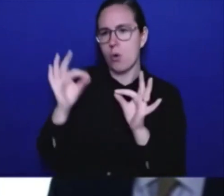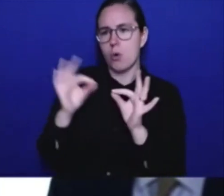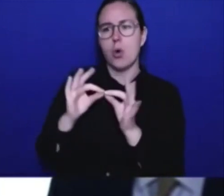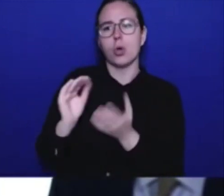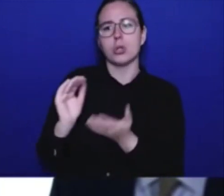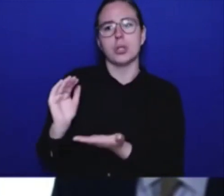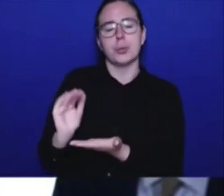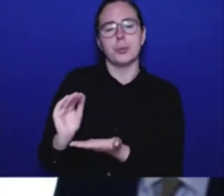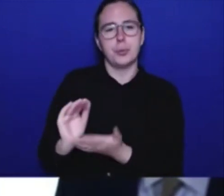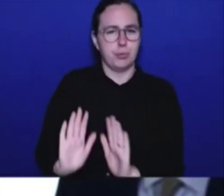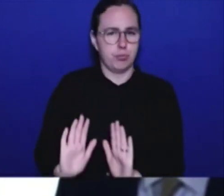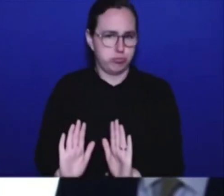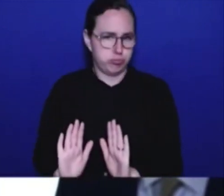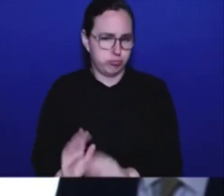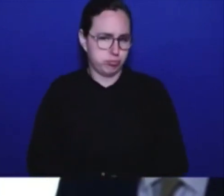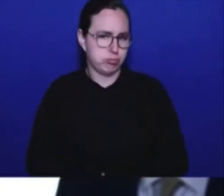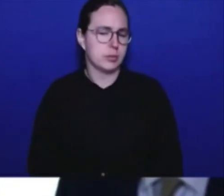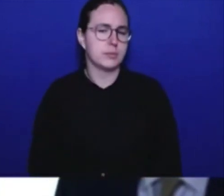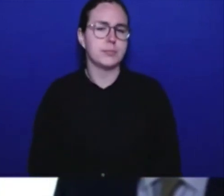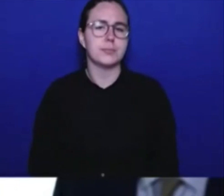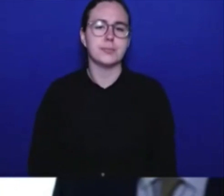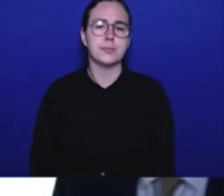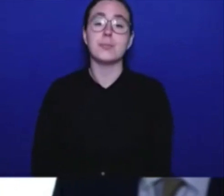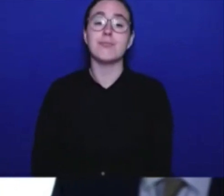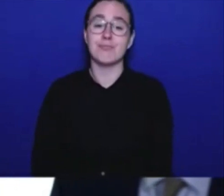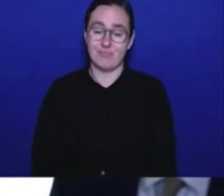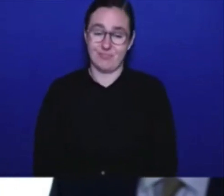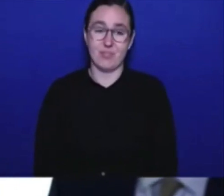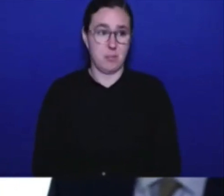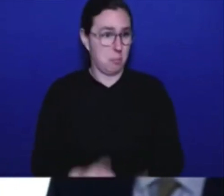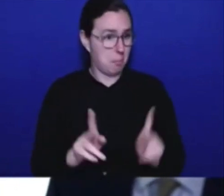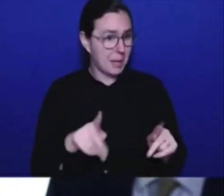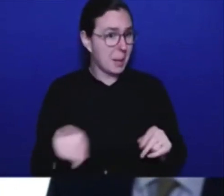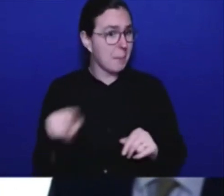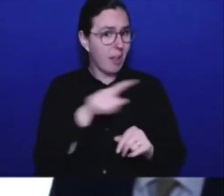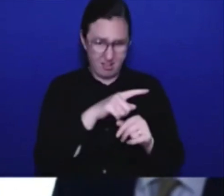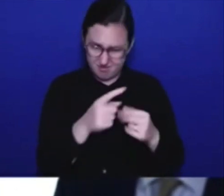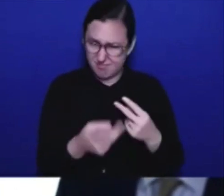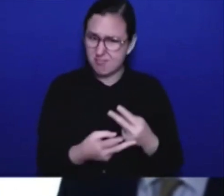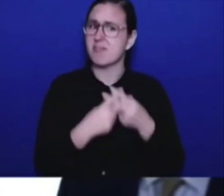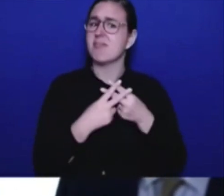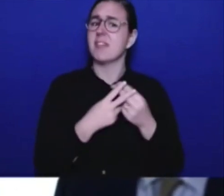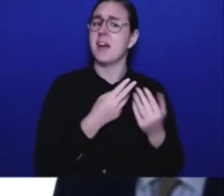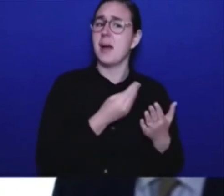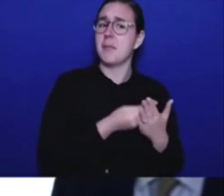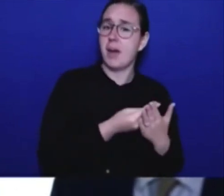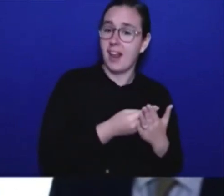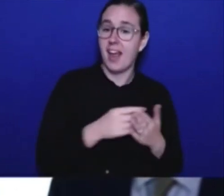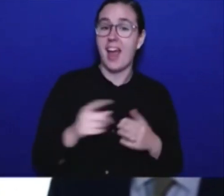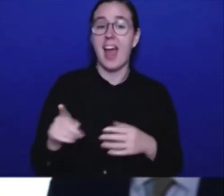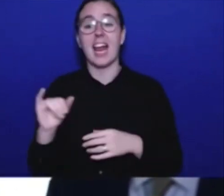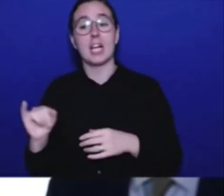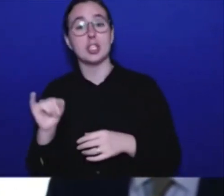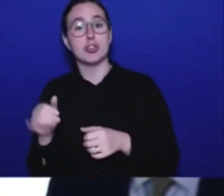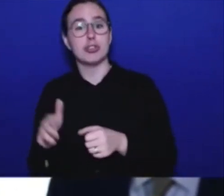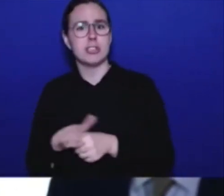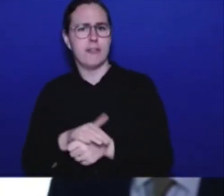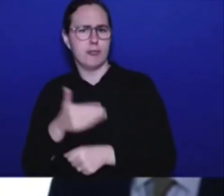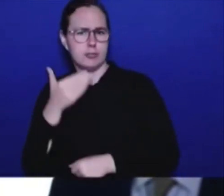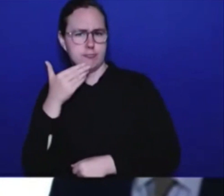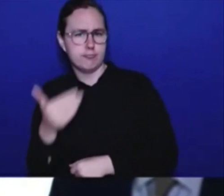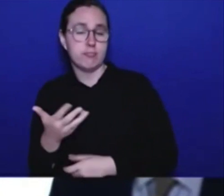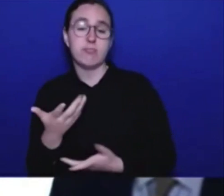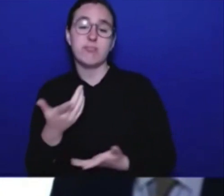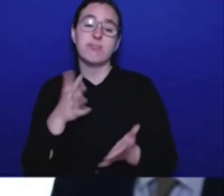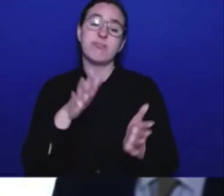ICBC's enhanced care coverage continues to provide people with significantly improved care and recovery benefits if they're injured in a crash,